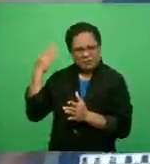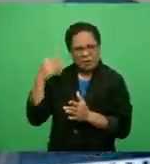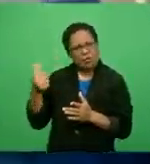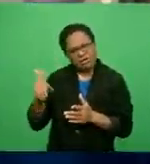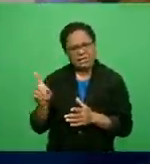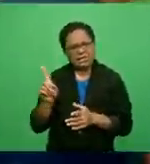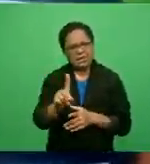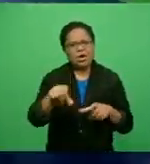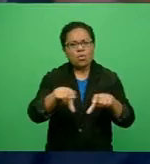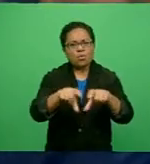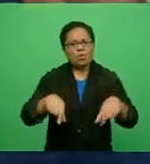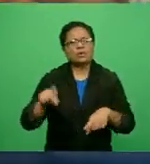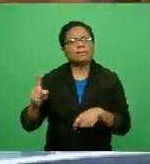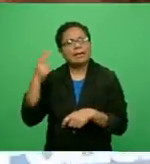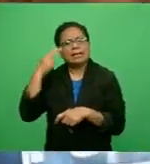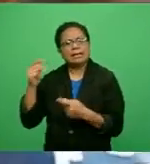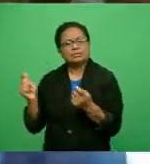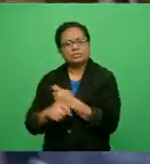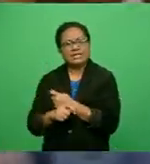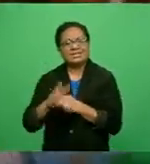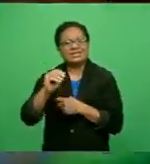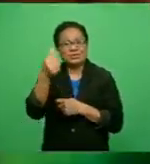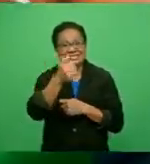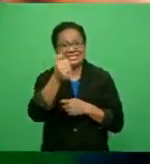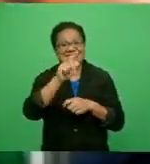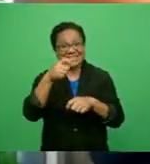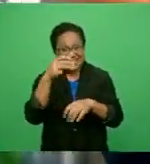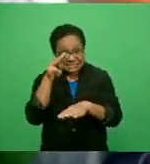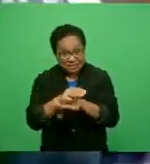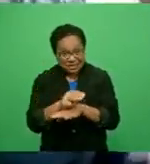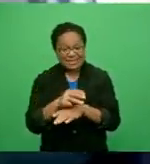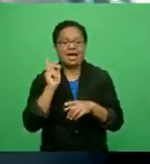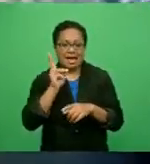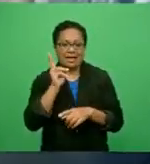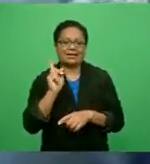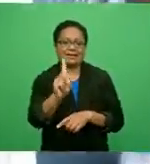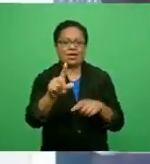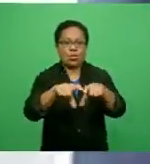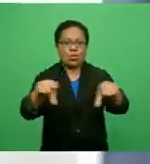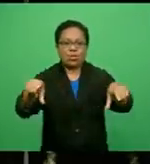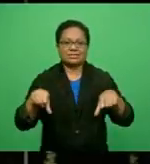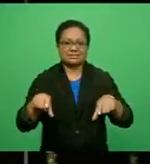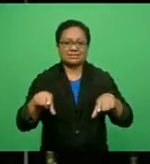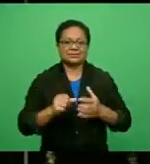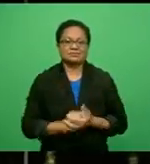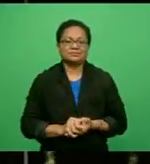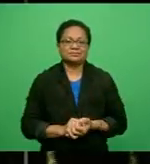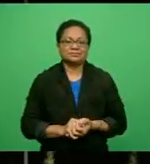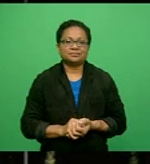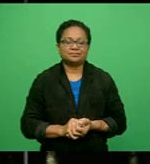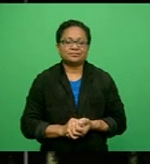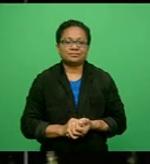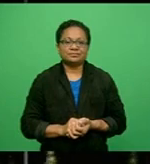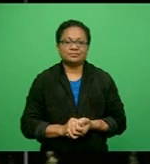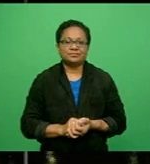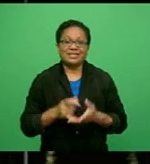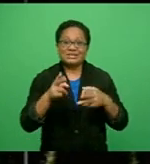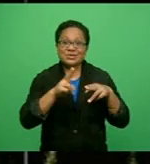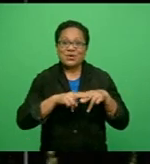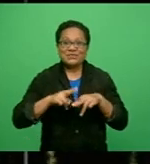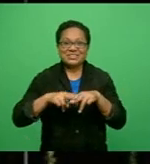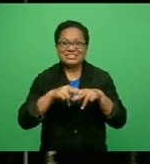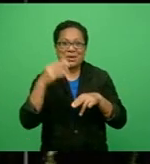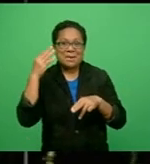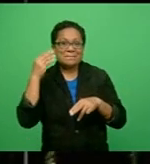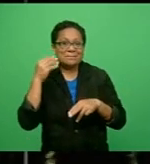date has been set for the 16th of next month. Apanisa Wangarandovu, FBC News. The Fiji Bitter Mara